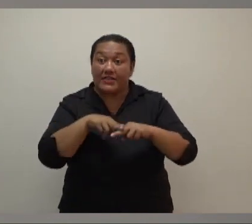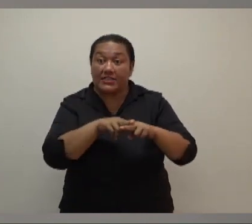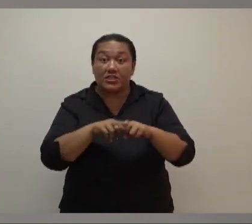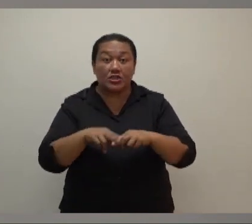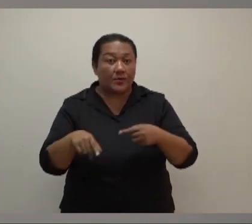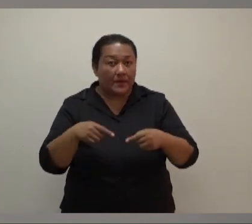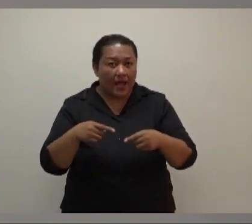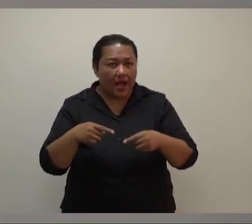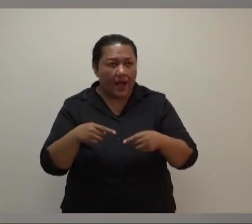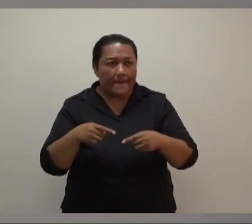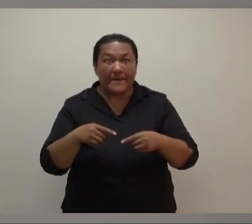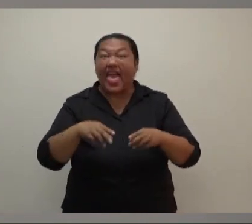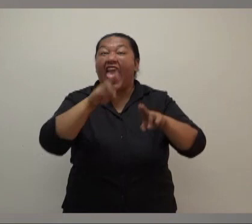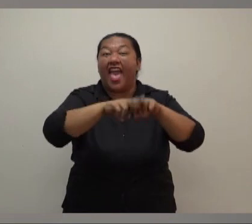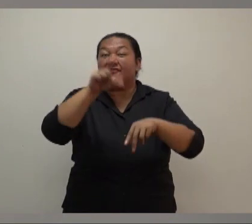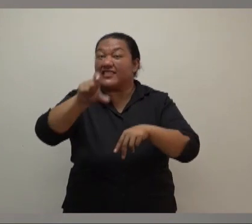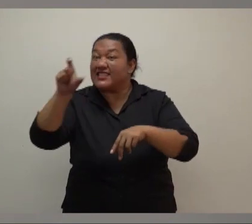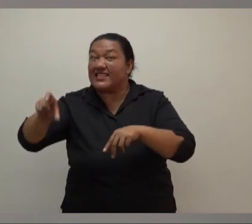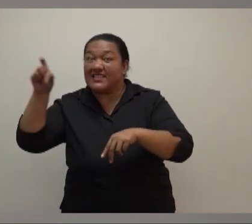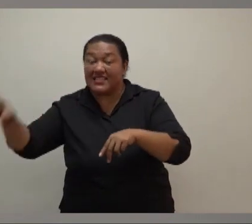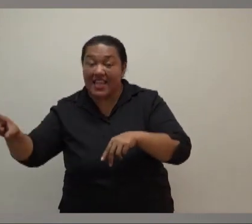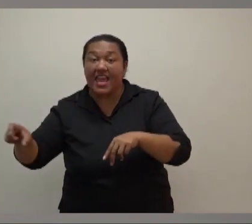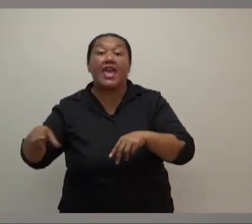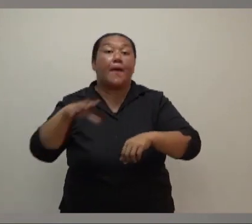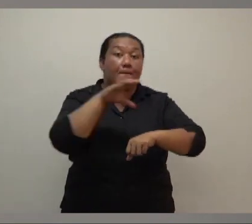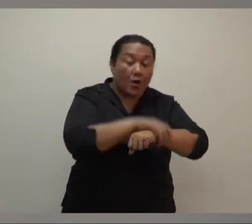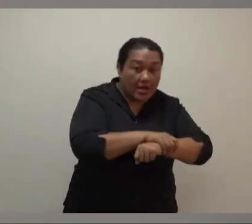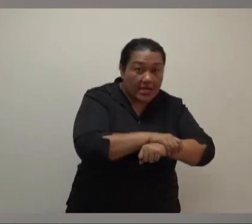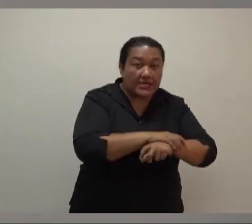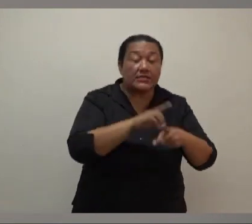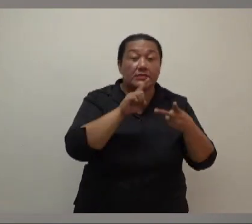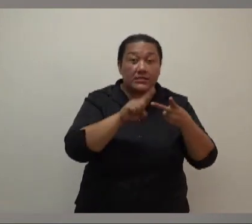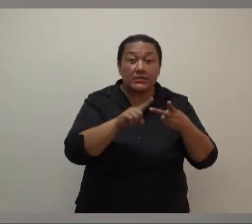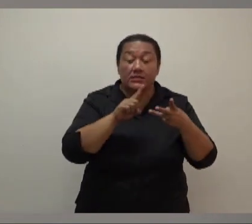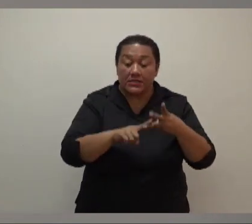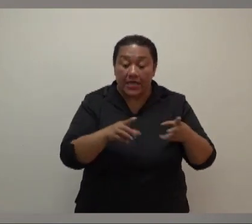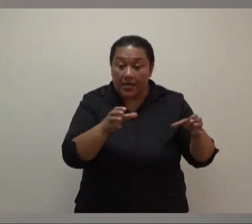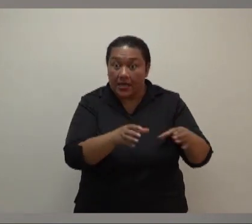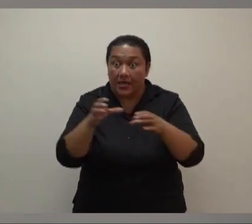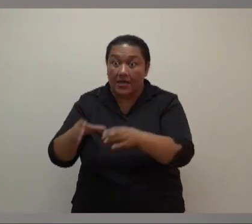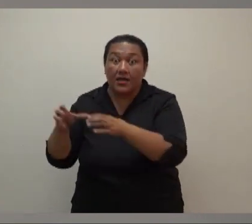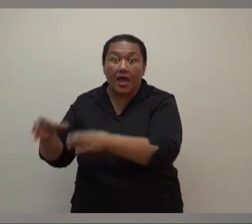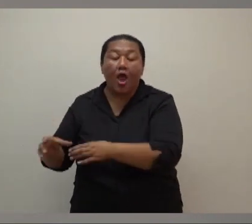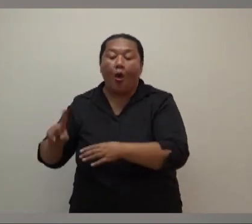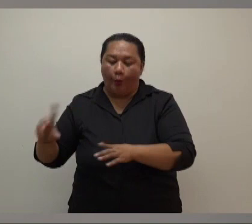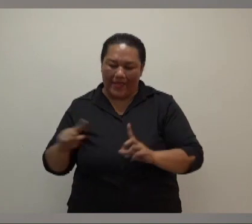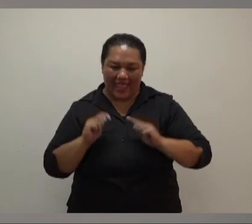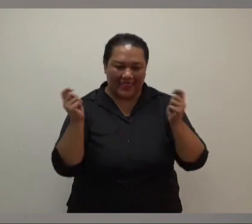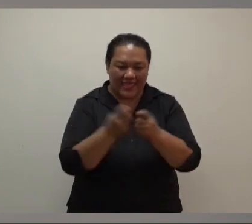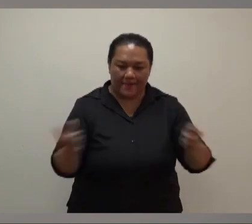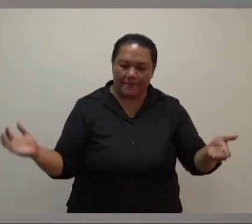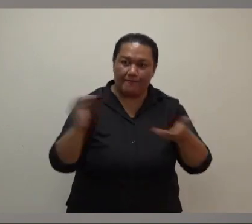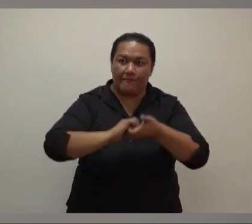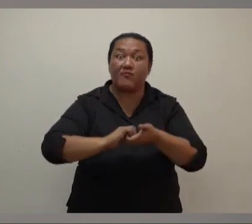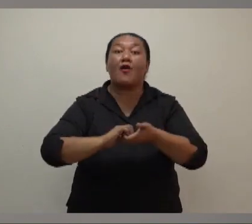the Fiji Police Force, and the Ministry of Health and Medical Services are serving as what we call our COVID-safe ambassadors, or CSAs.